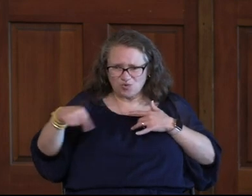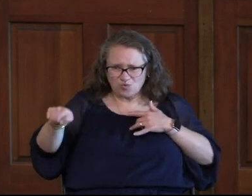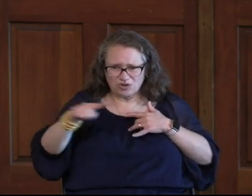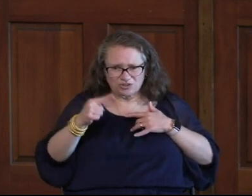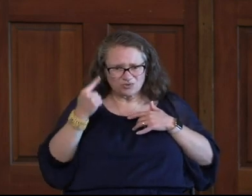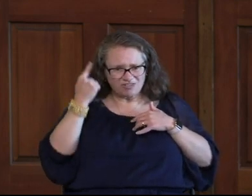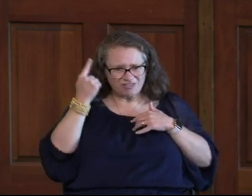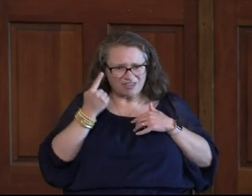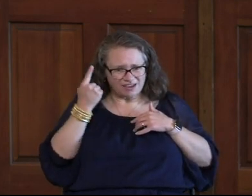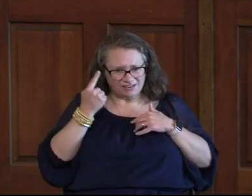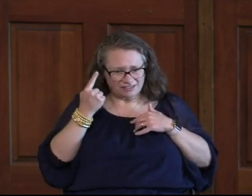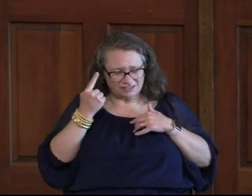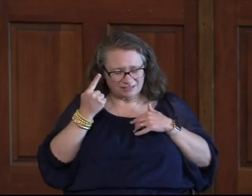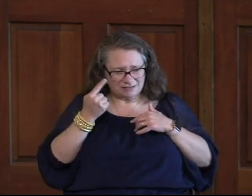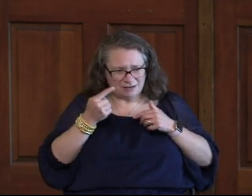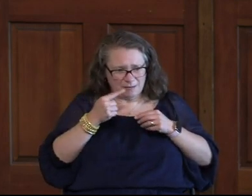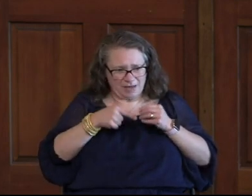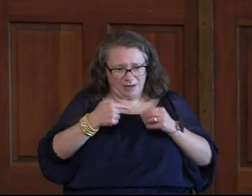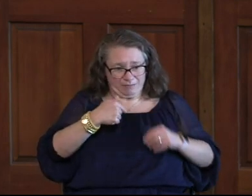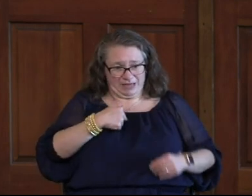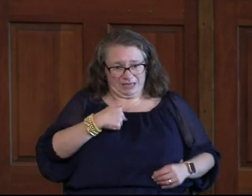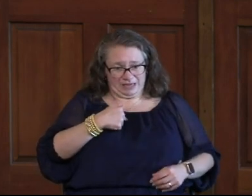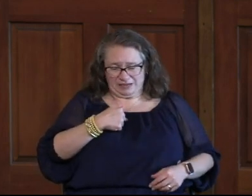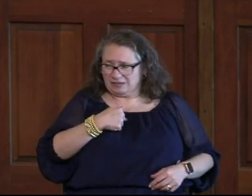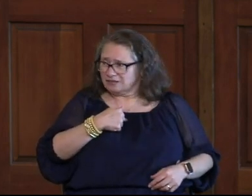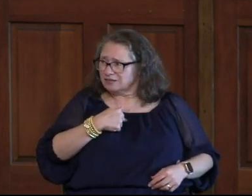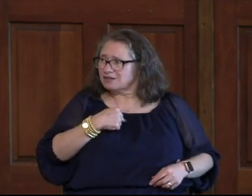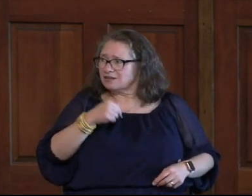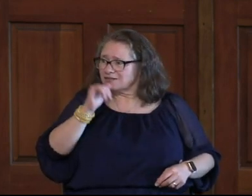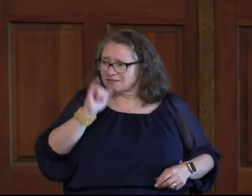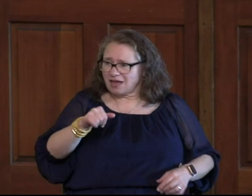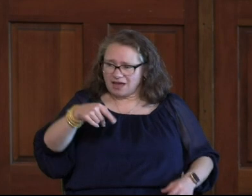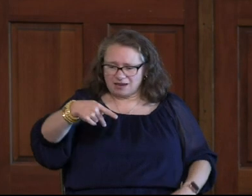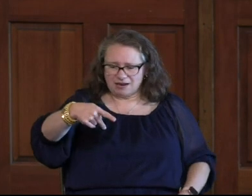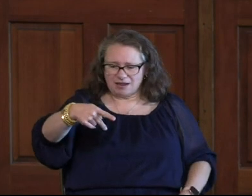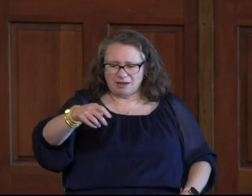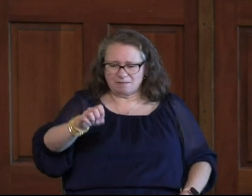You Might Think About Me See That's Where Peer Pressure